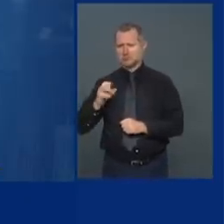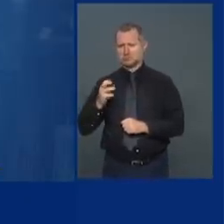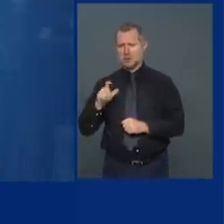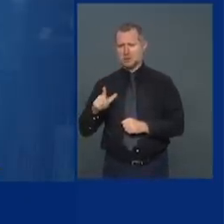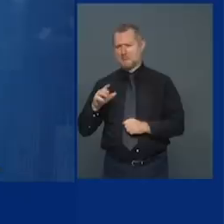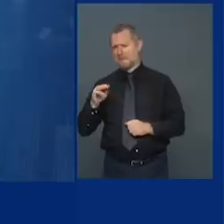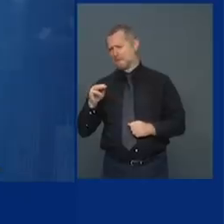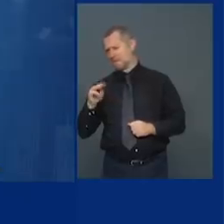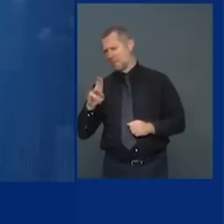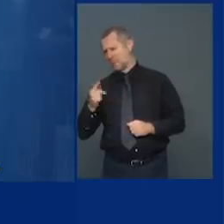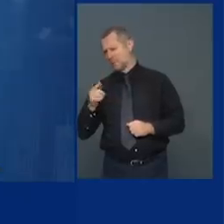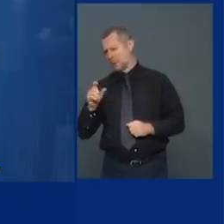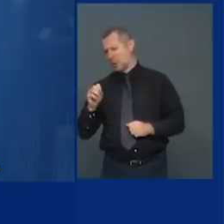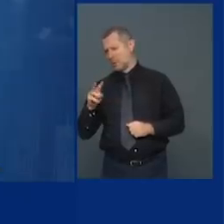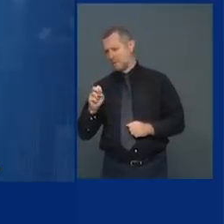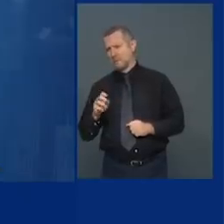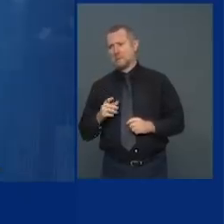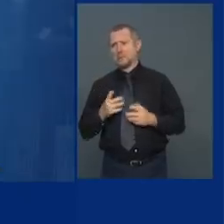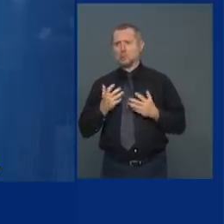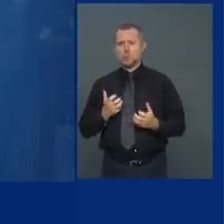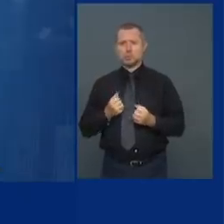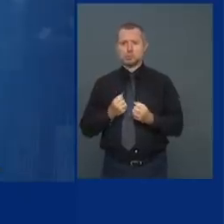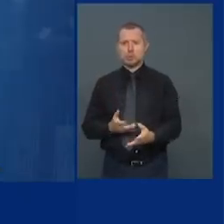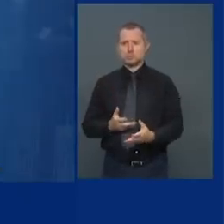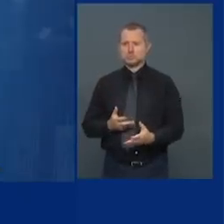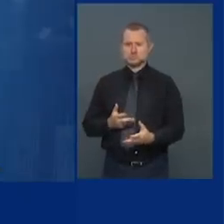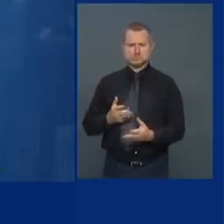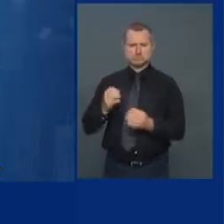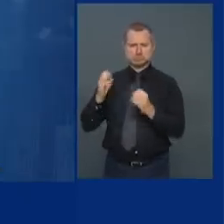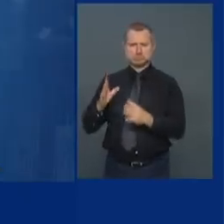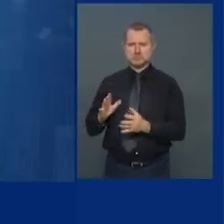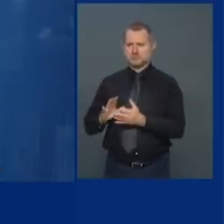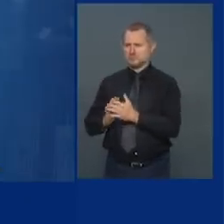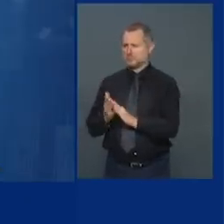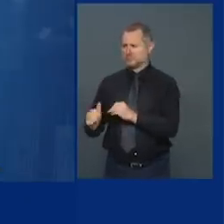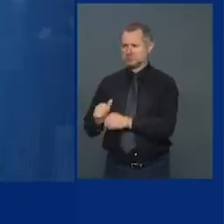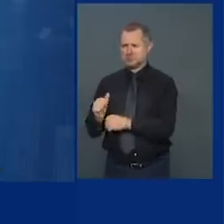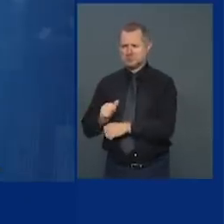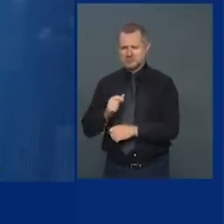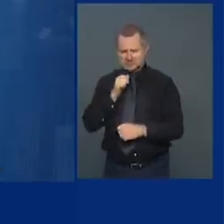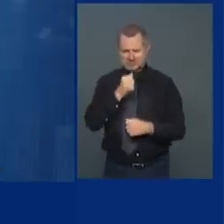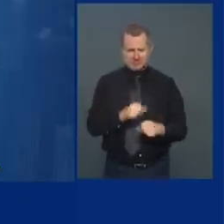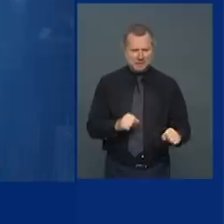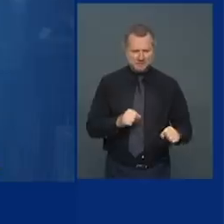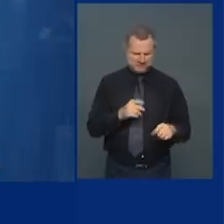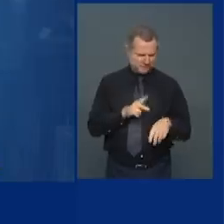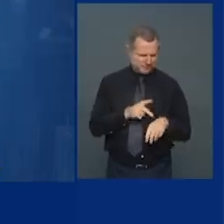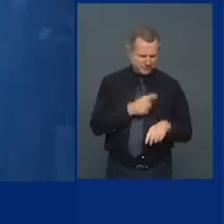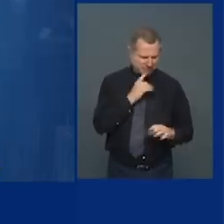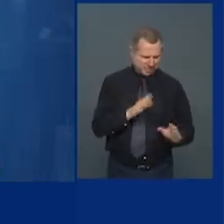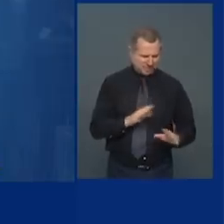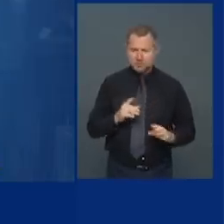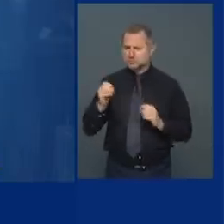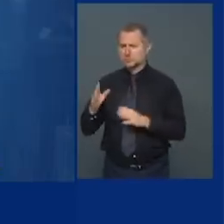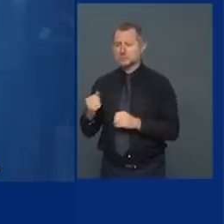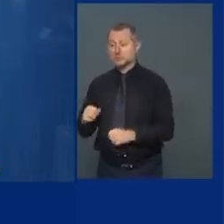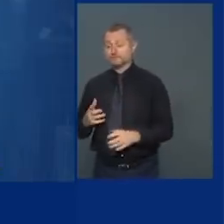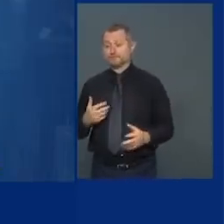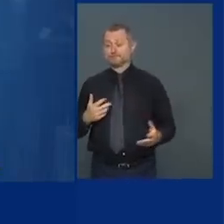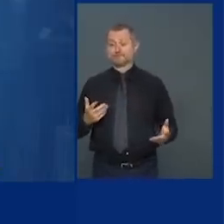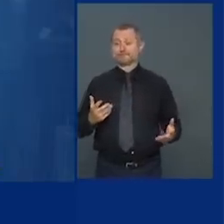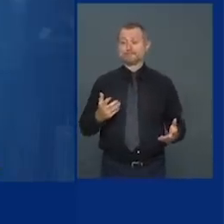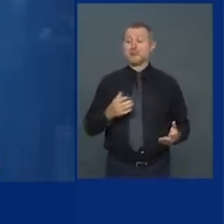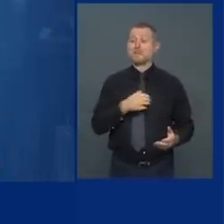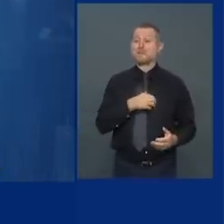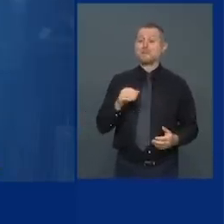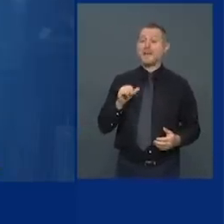if the schools were unsafe? You have the mayor saying the schools are safe? Who's